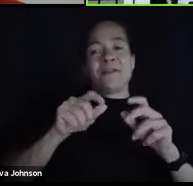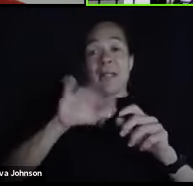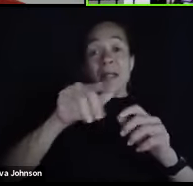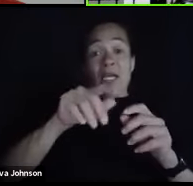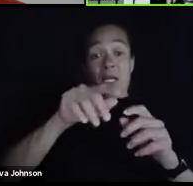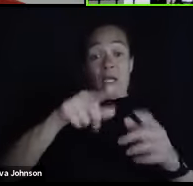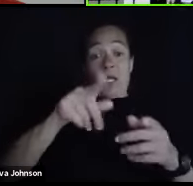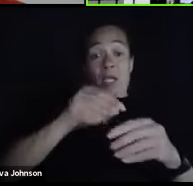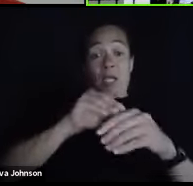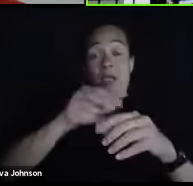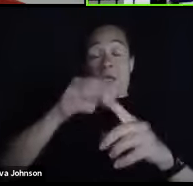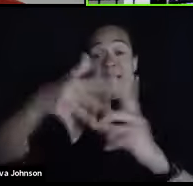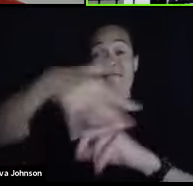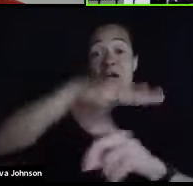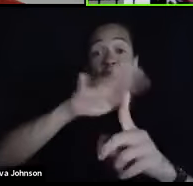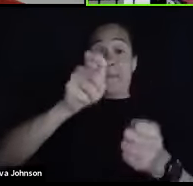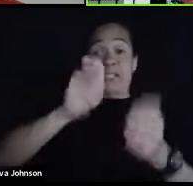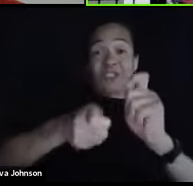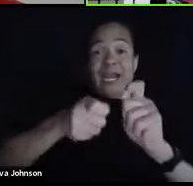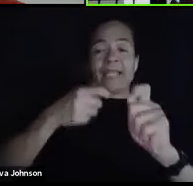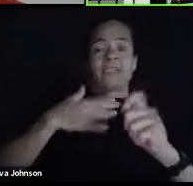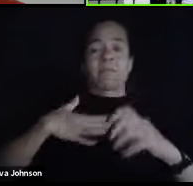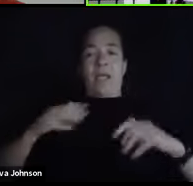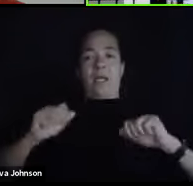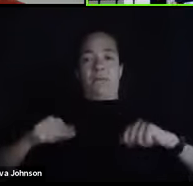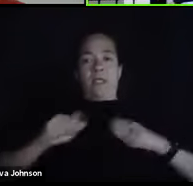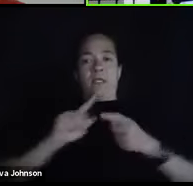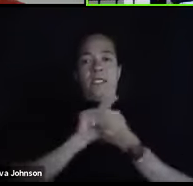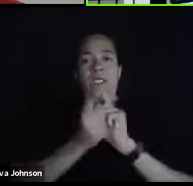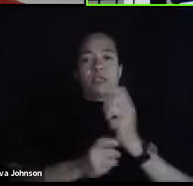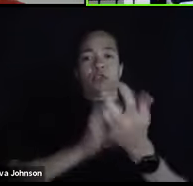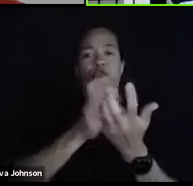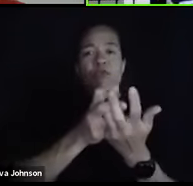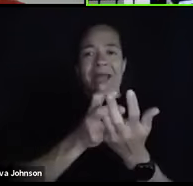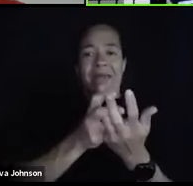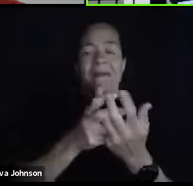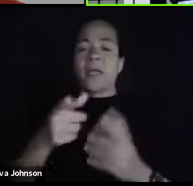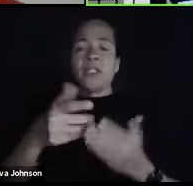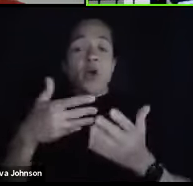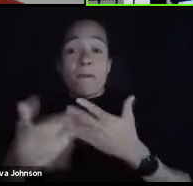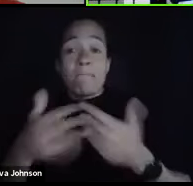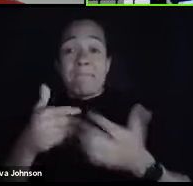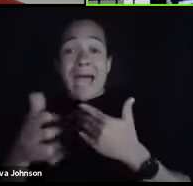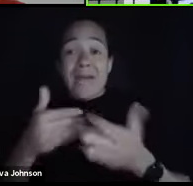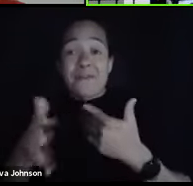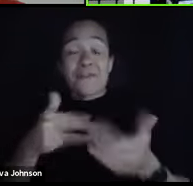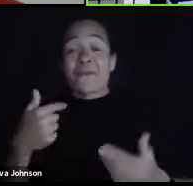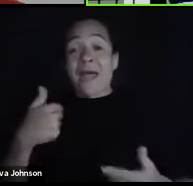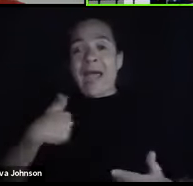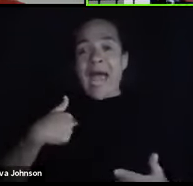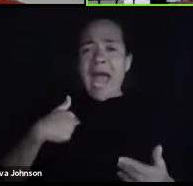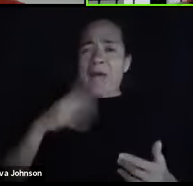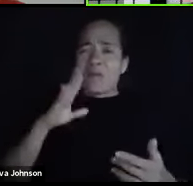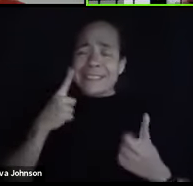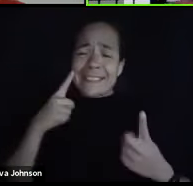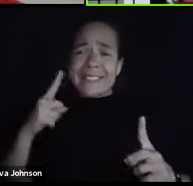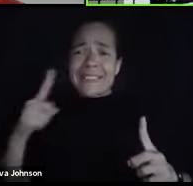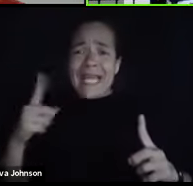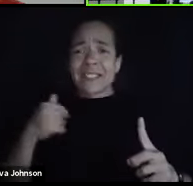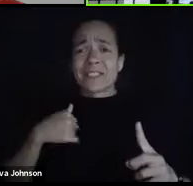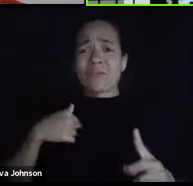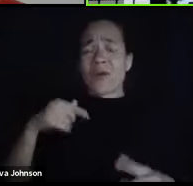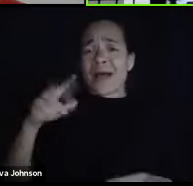That means that even though I was successful, I was valedictorian of my high school class, so I was extraordinarily